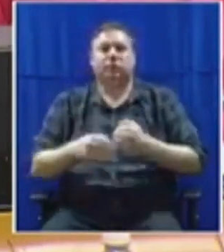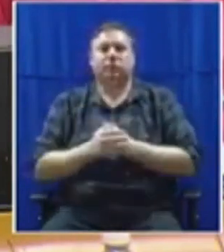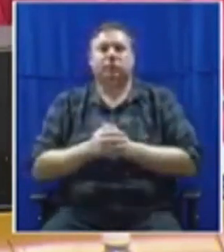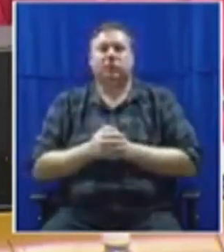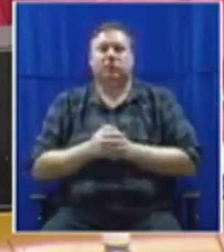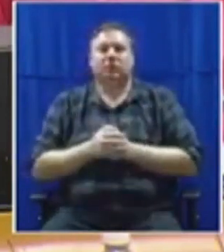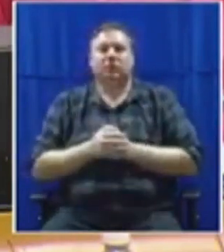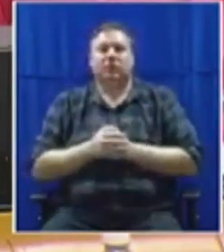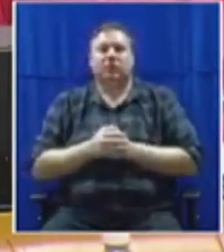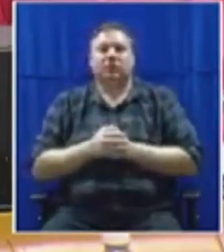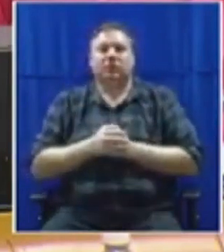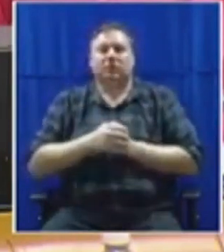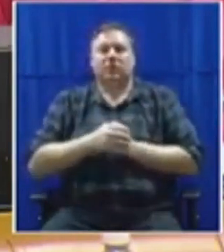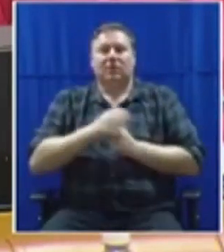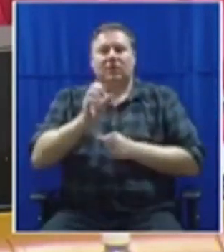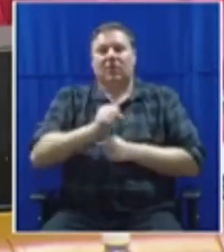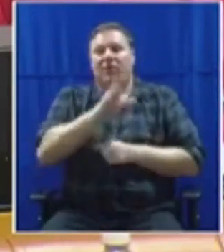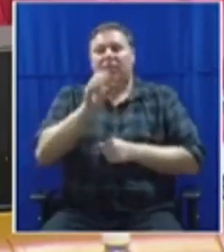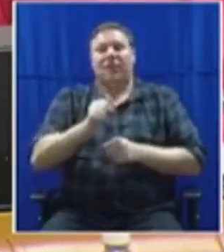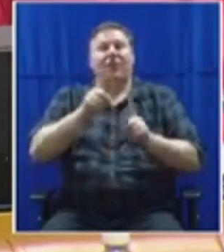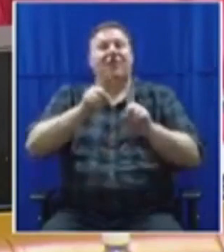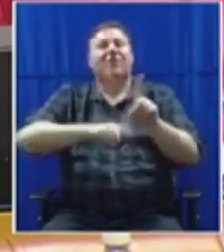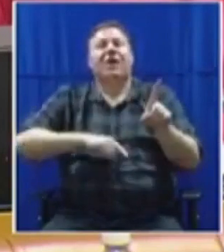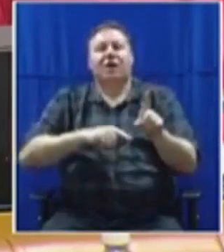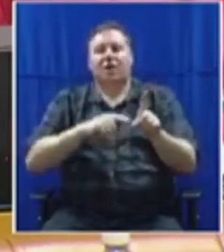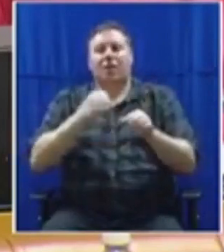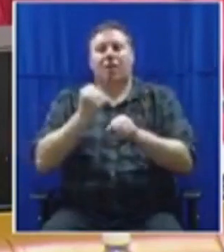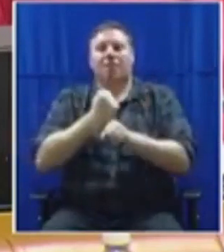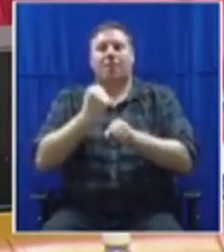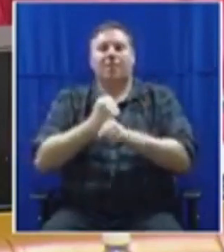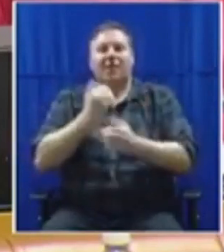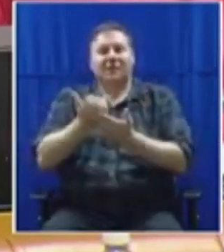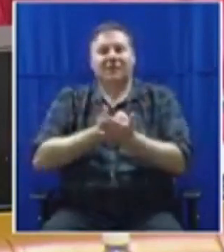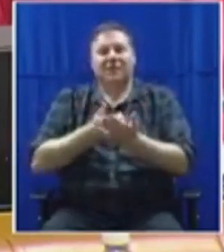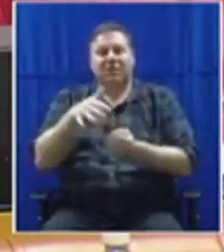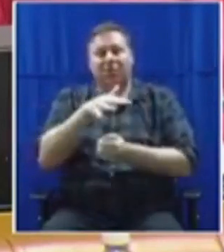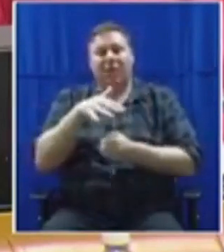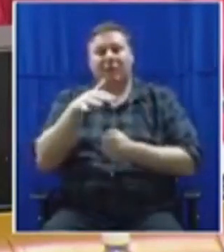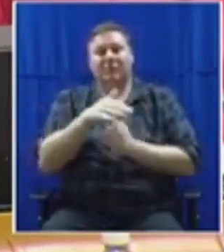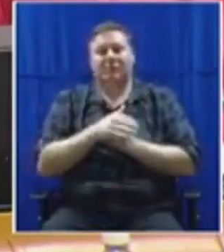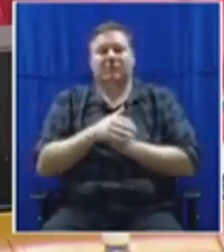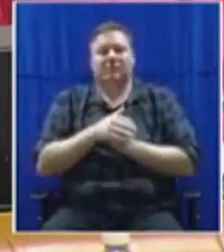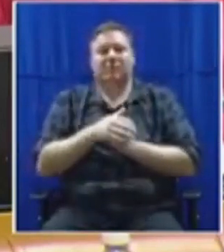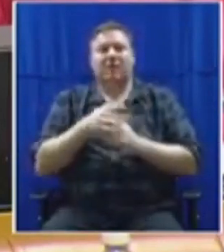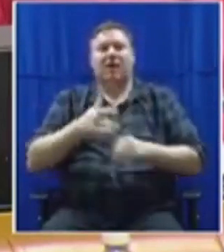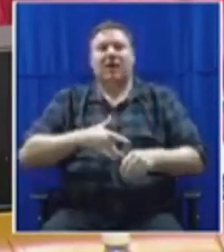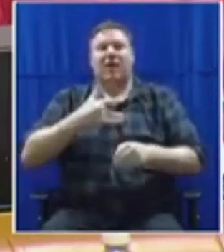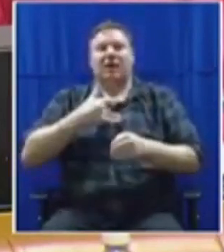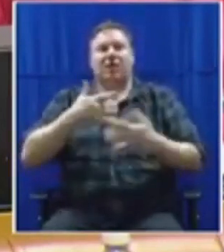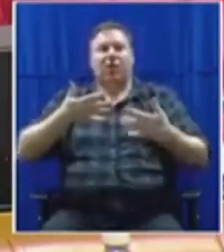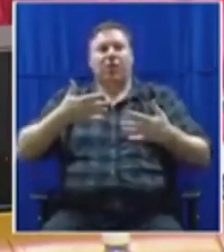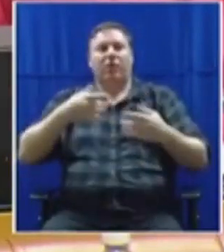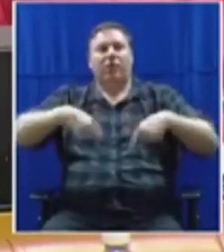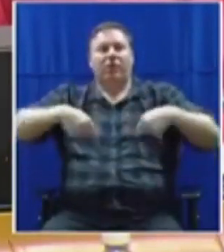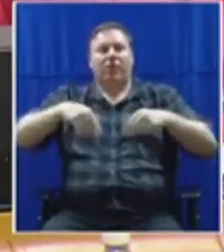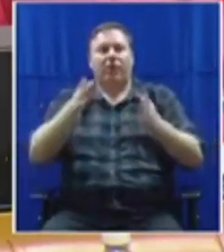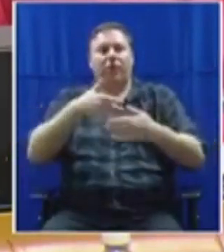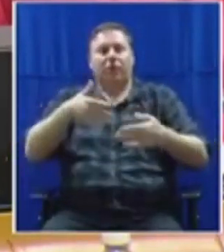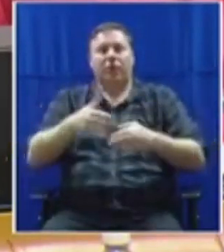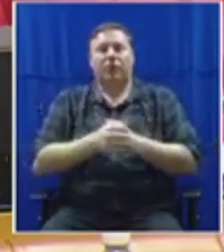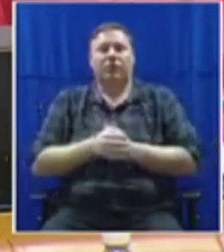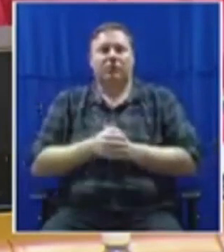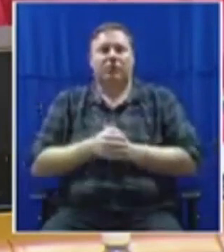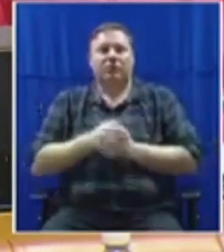has largely failed to create a conducive space for women to live without fear, and that legislatively